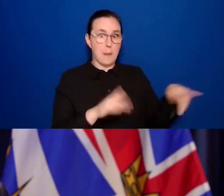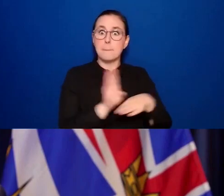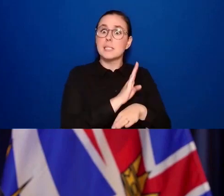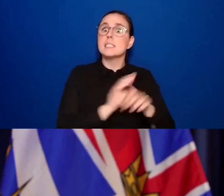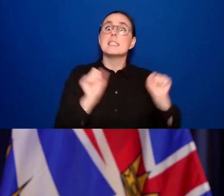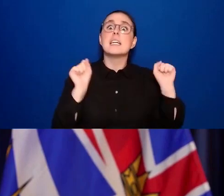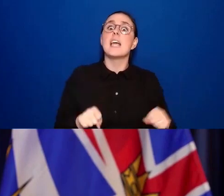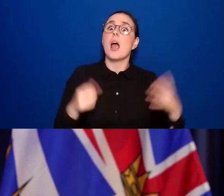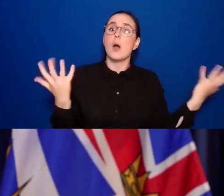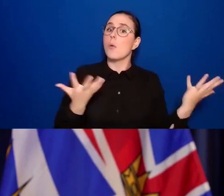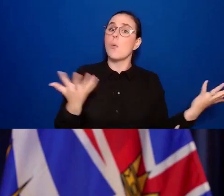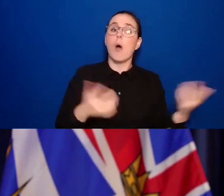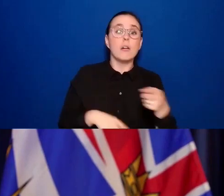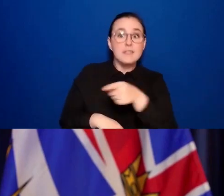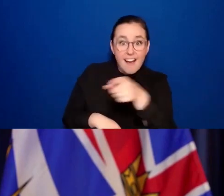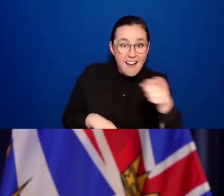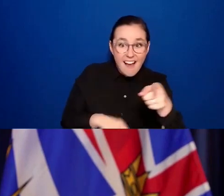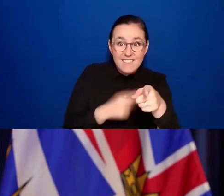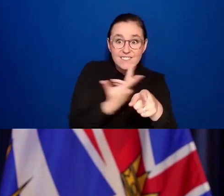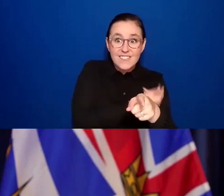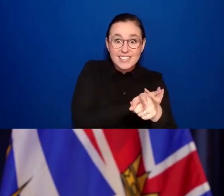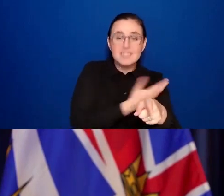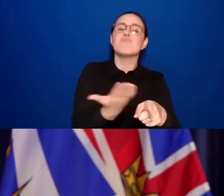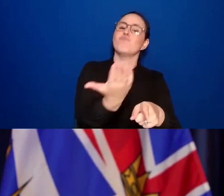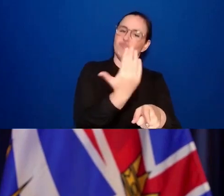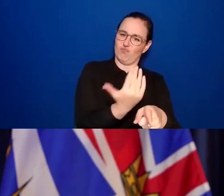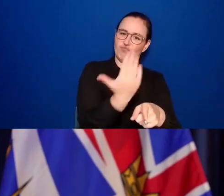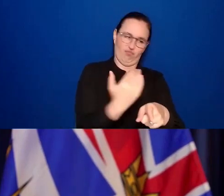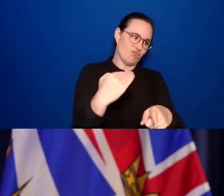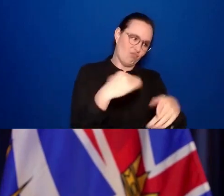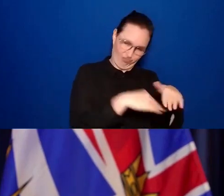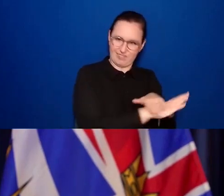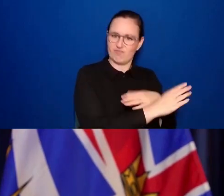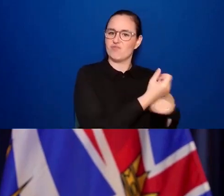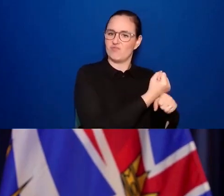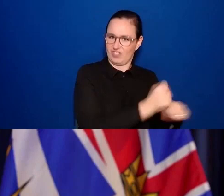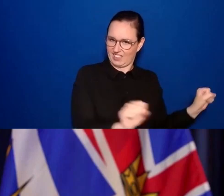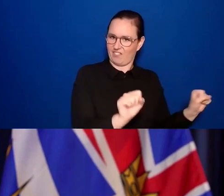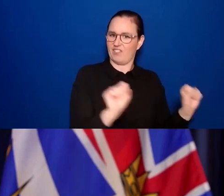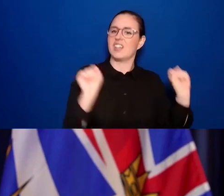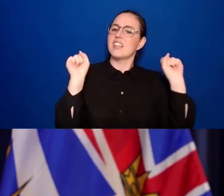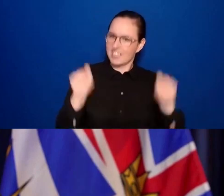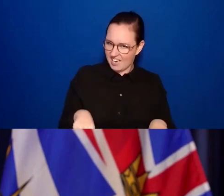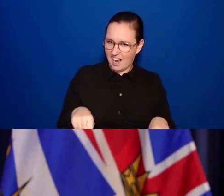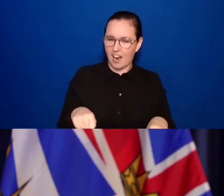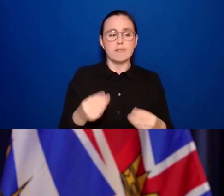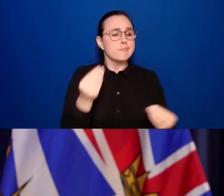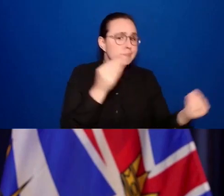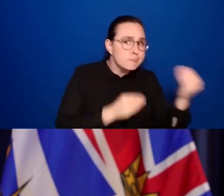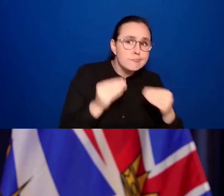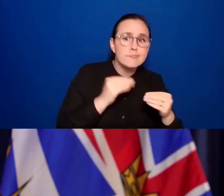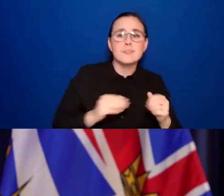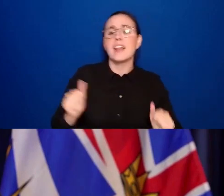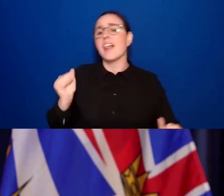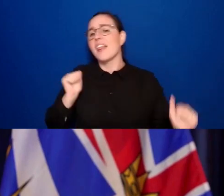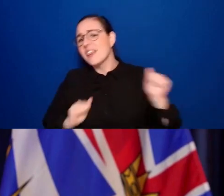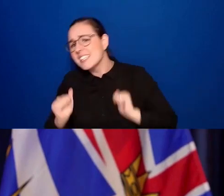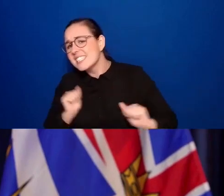operating a business that is safe for them to enter and enjoy a meal, enjoy the theatre, go to a sporting event.